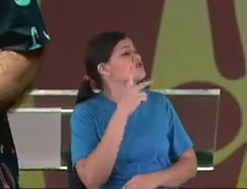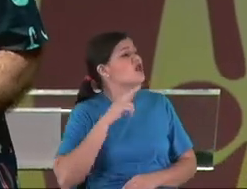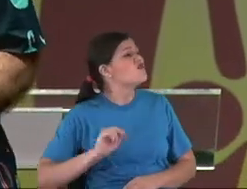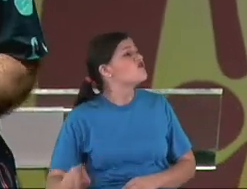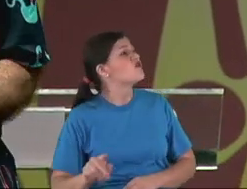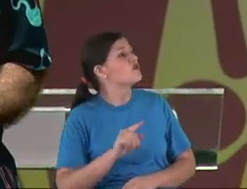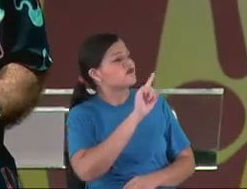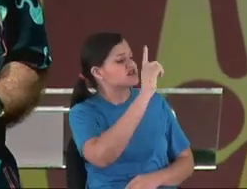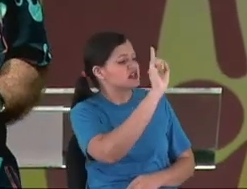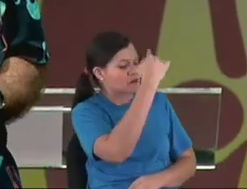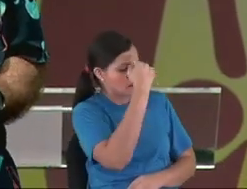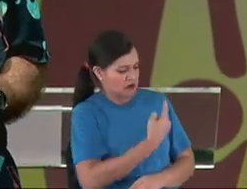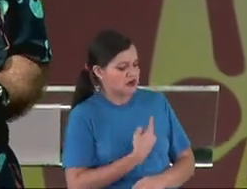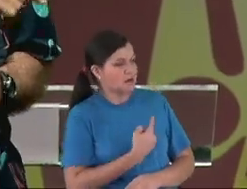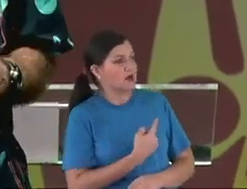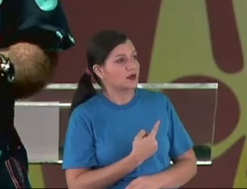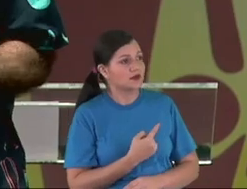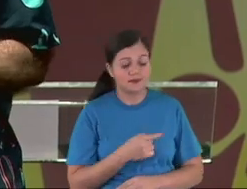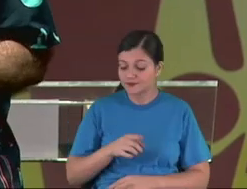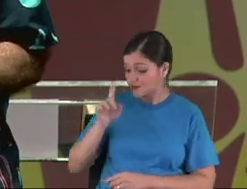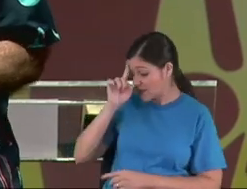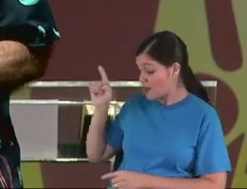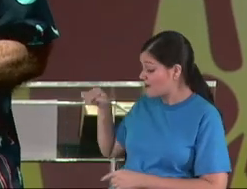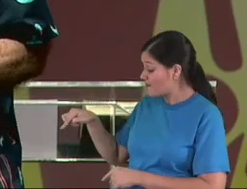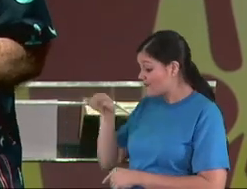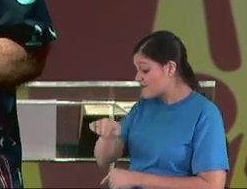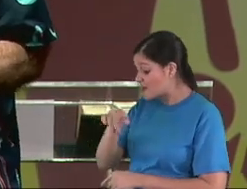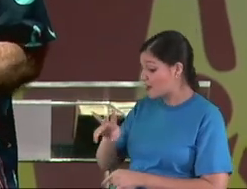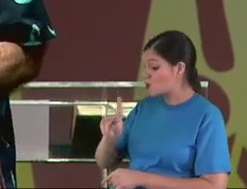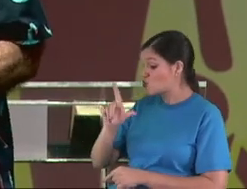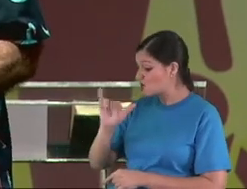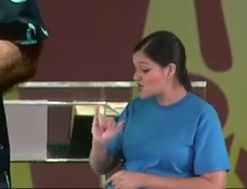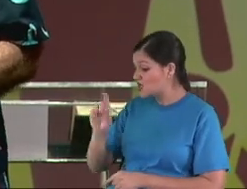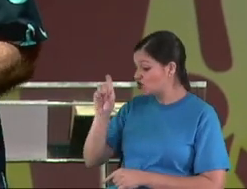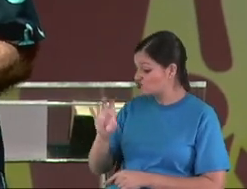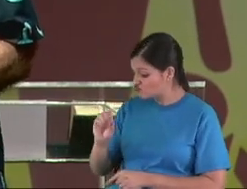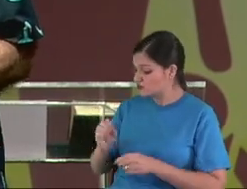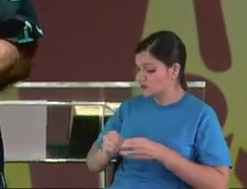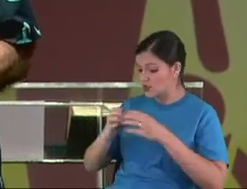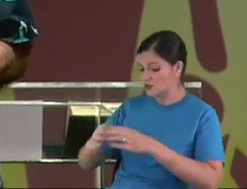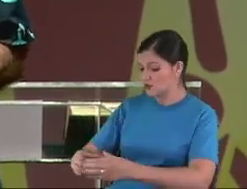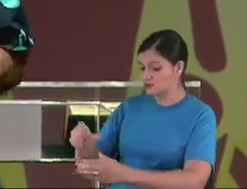here. I won't go. Okay, put it on trash. I won't do that.